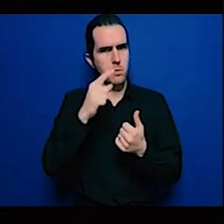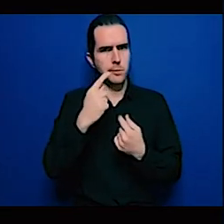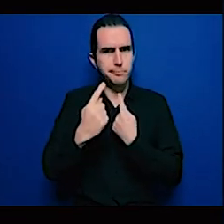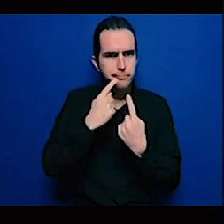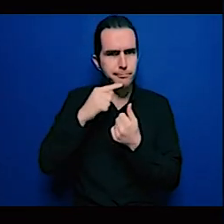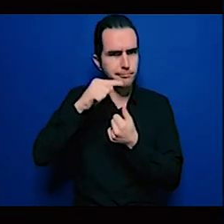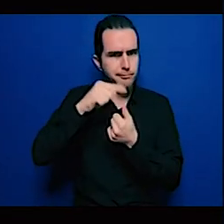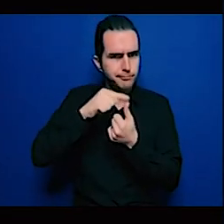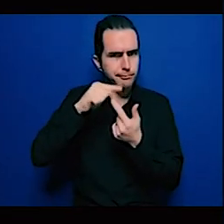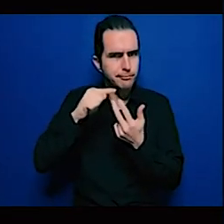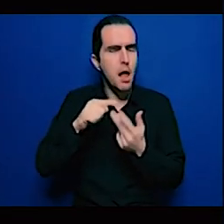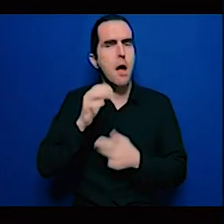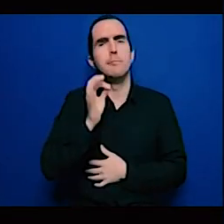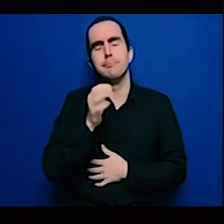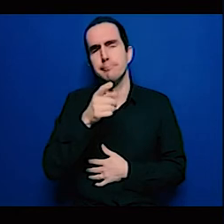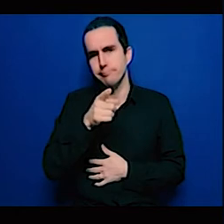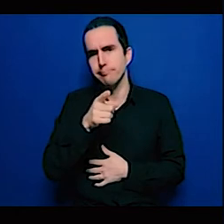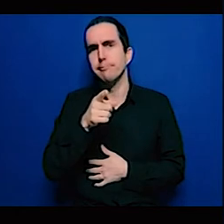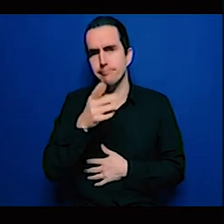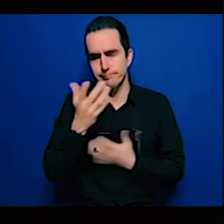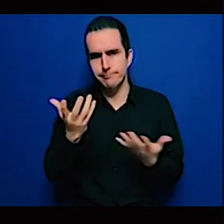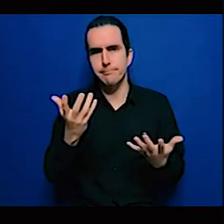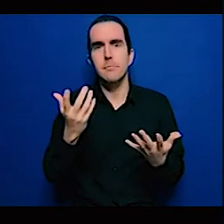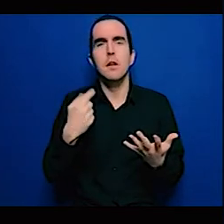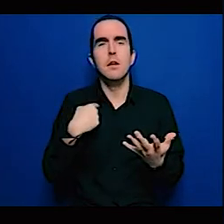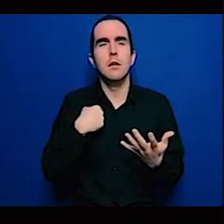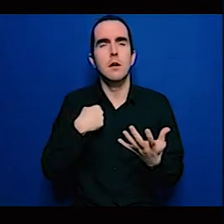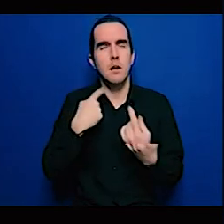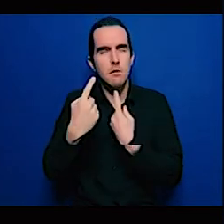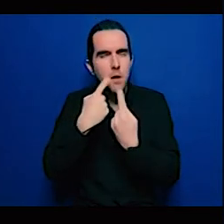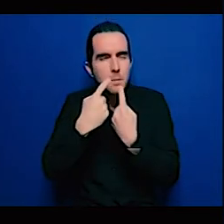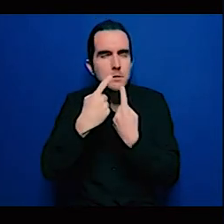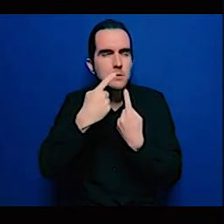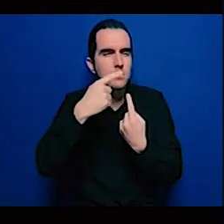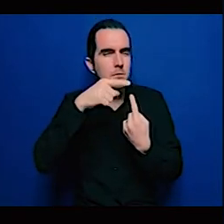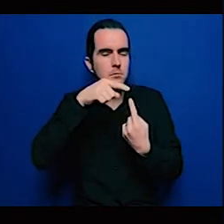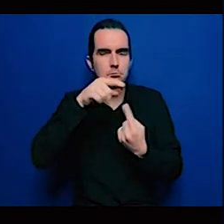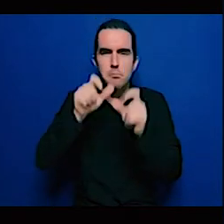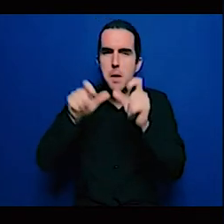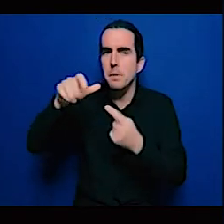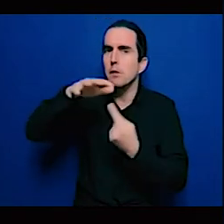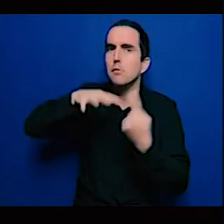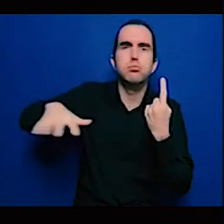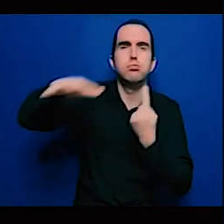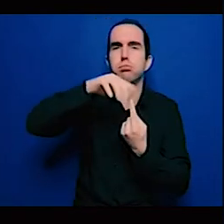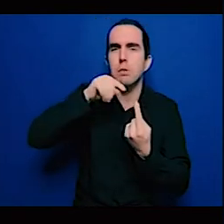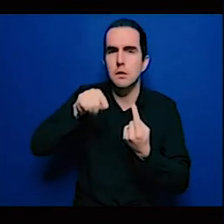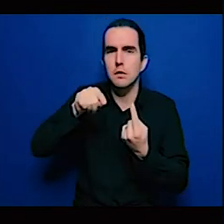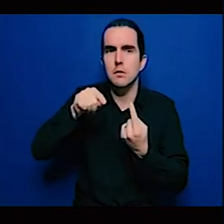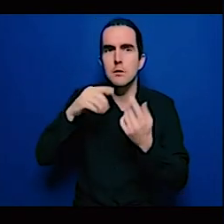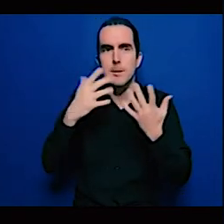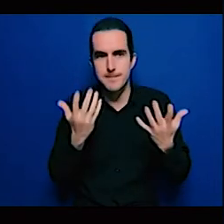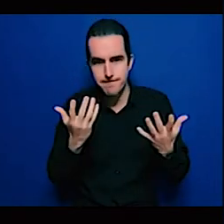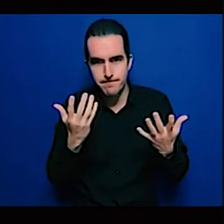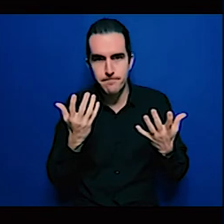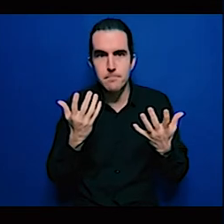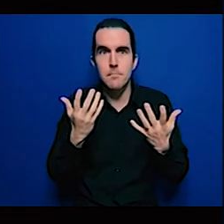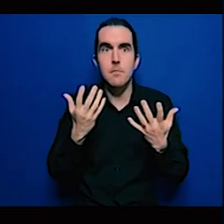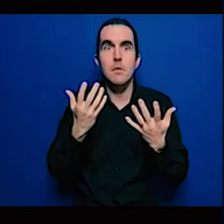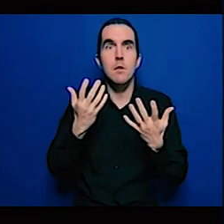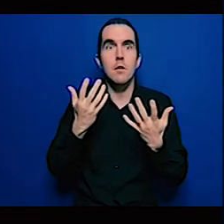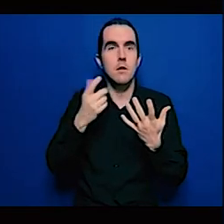you said when we say public sector it is from community it is from cities it is a multiple aspect